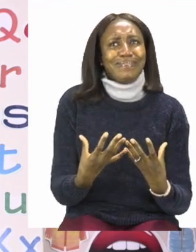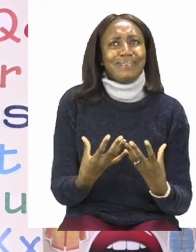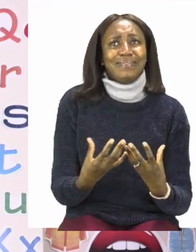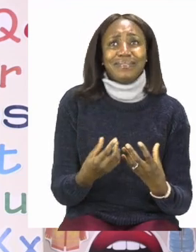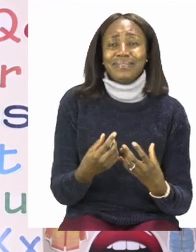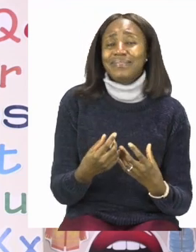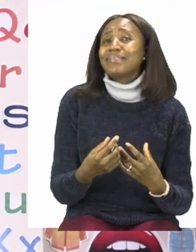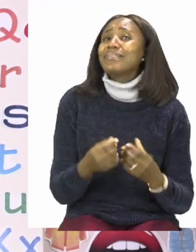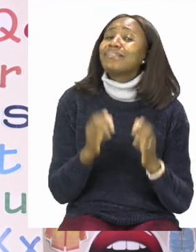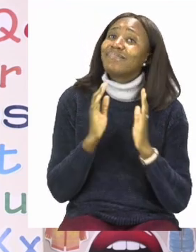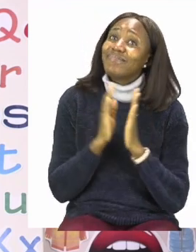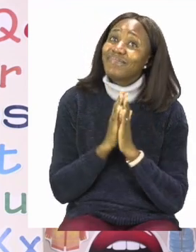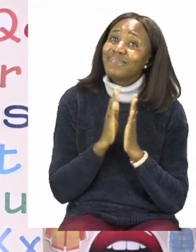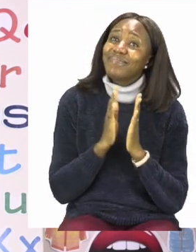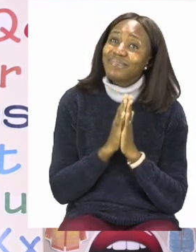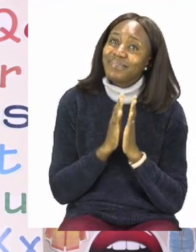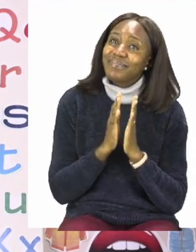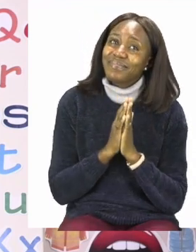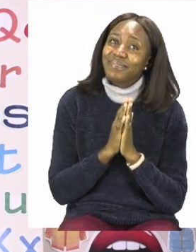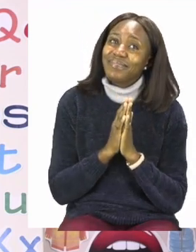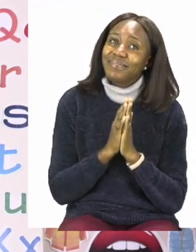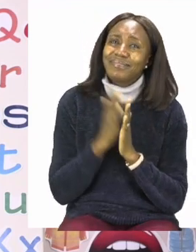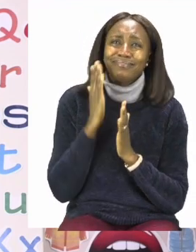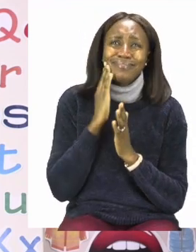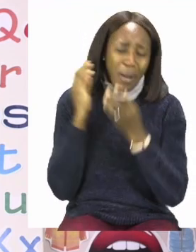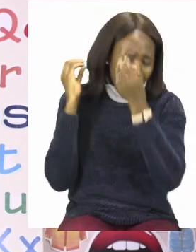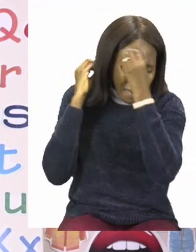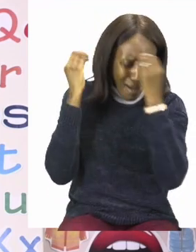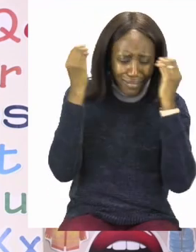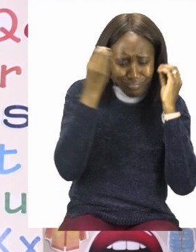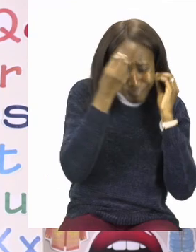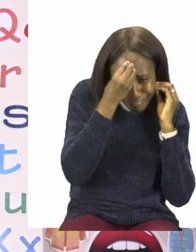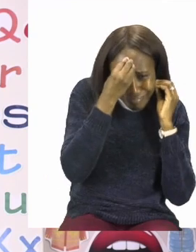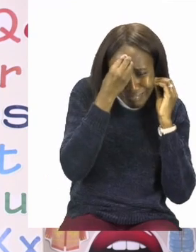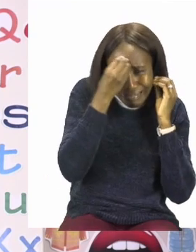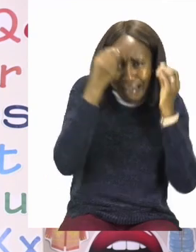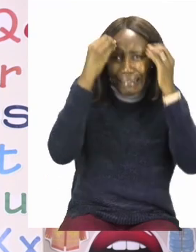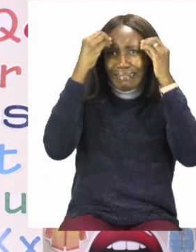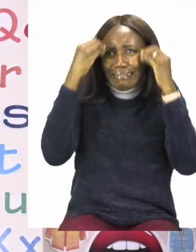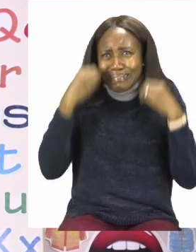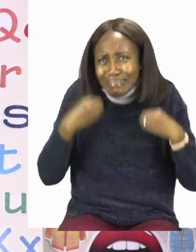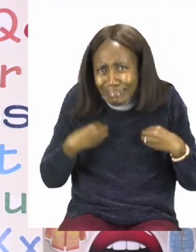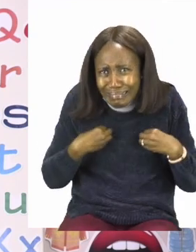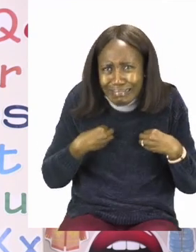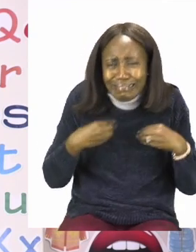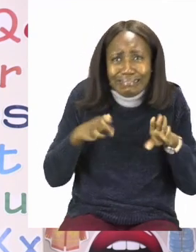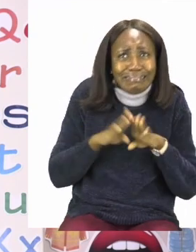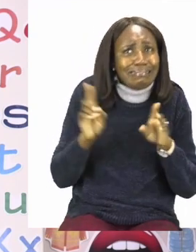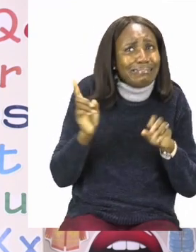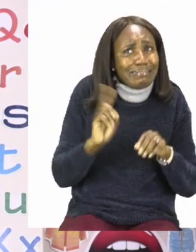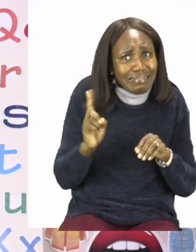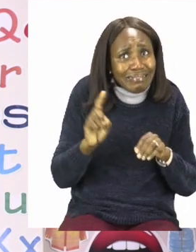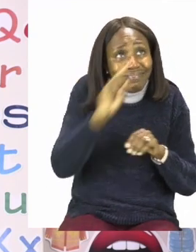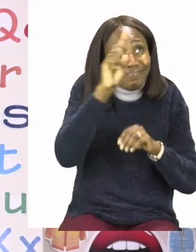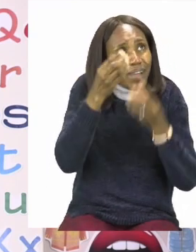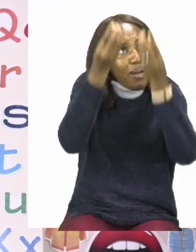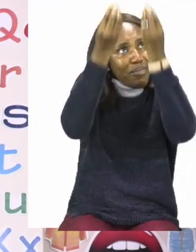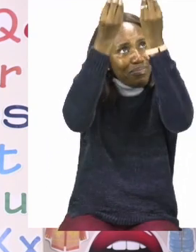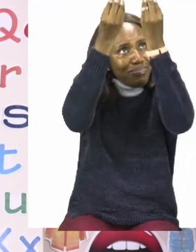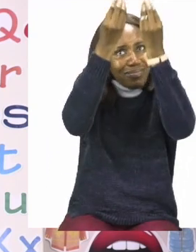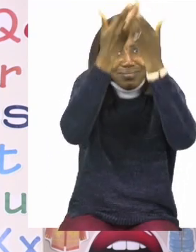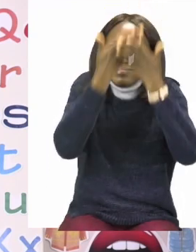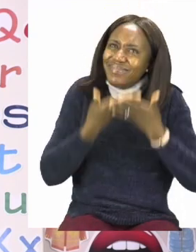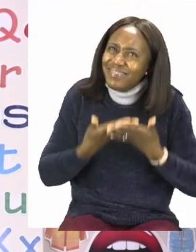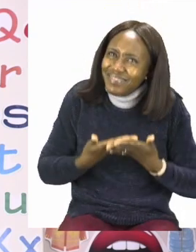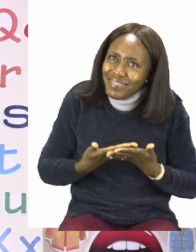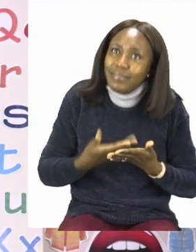when you are confused or you don't know what to do, you ask an adult for help. Please,